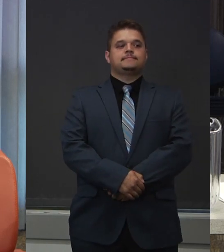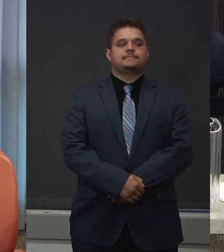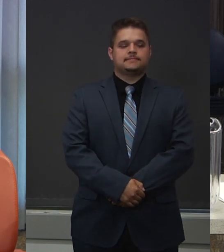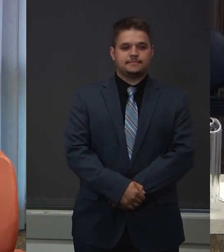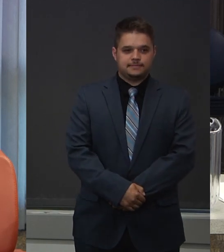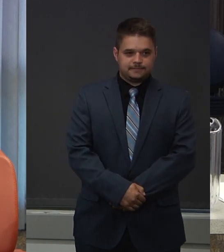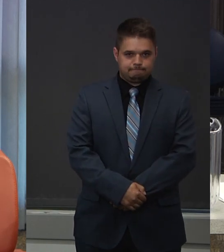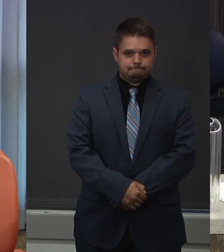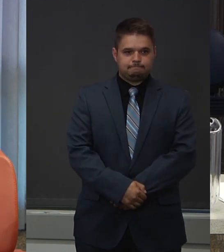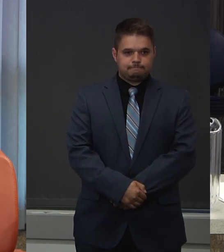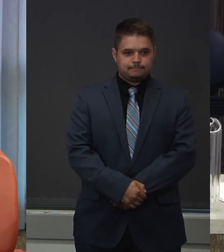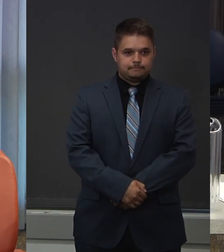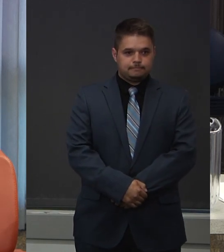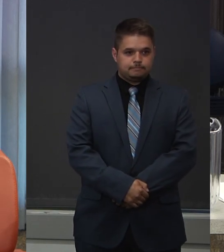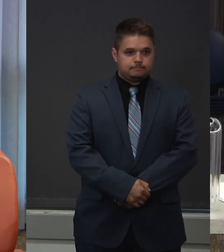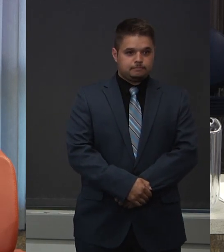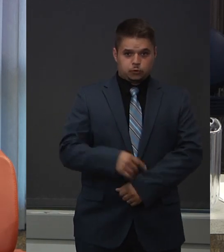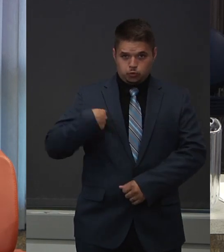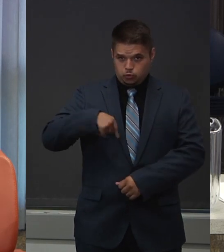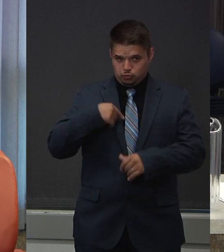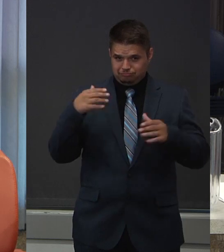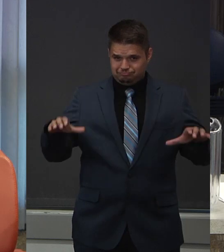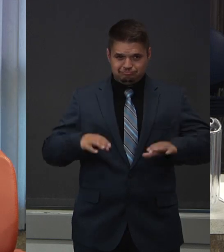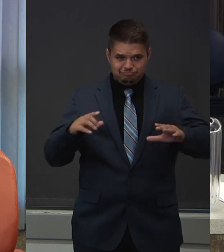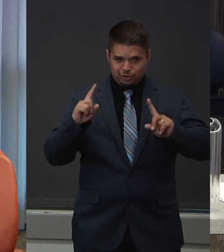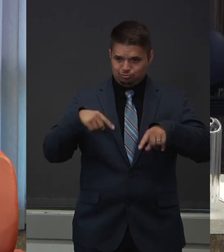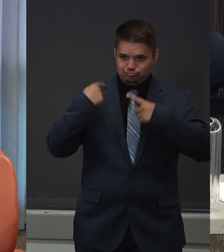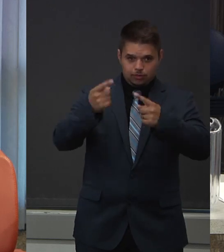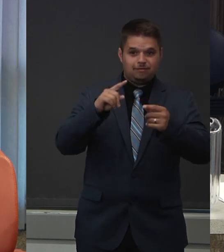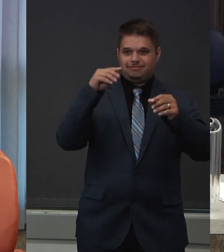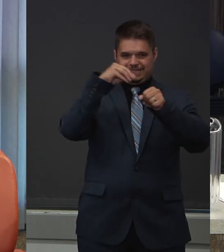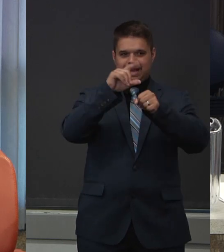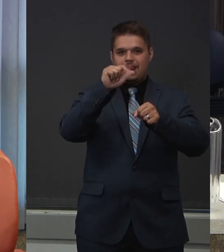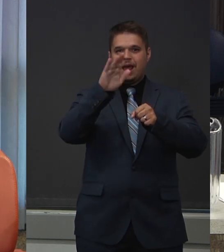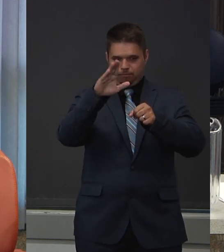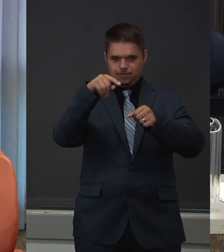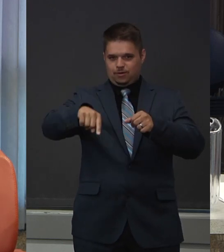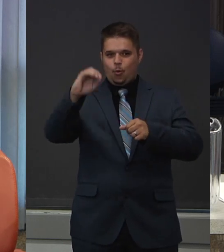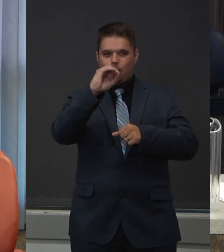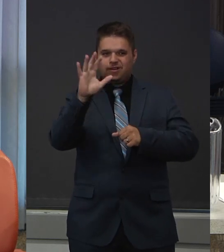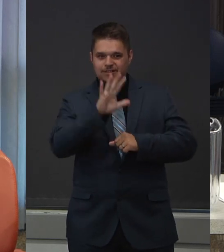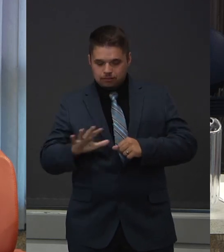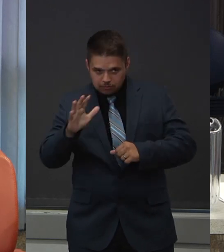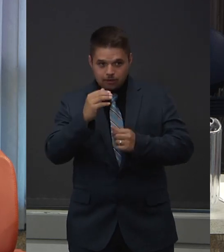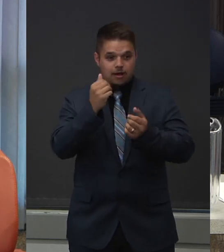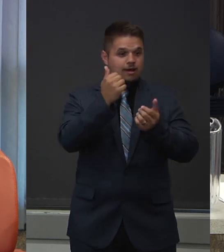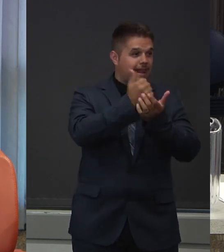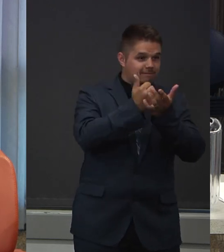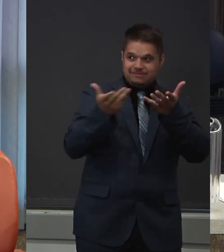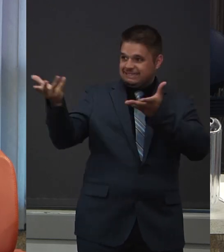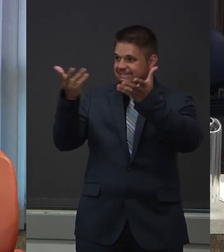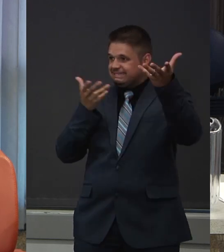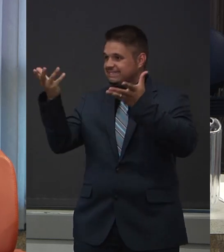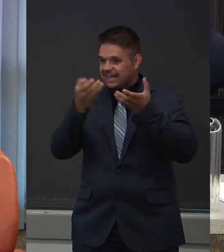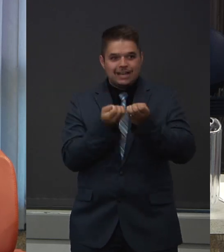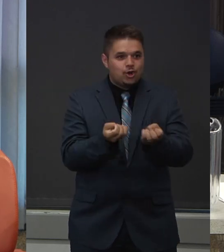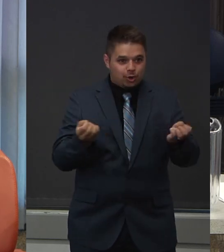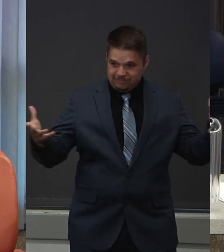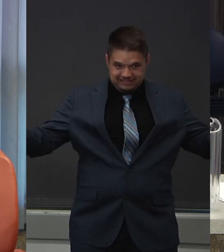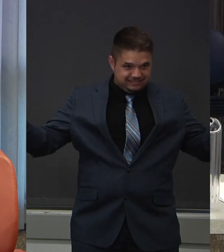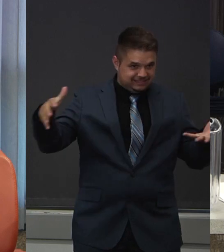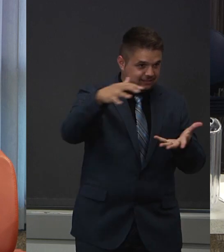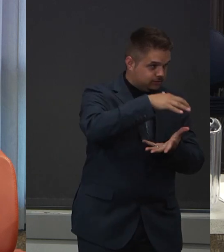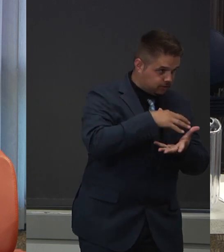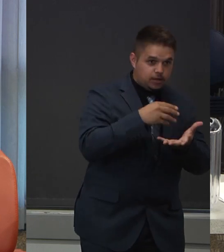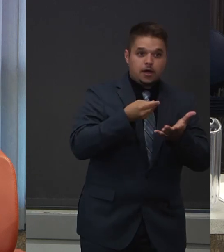We're working with laboratories across Oregon to help them get testing supplies. Labs are buying different kinds of COVID